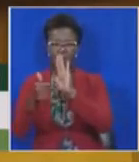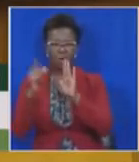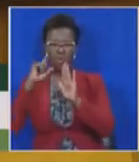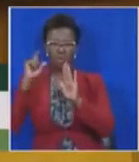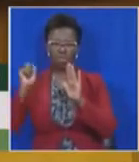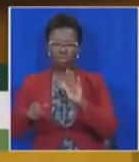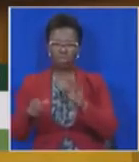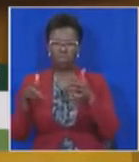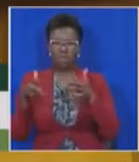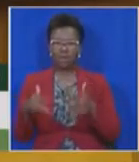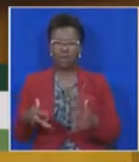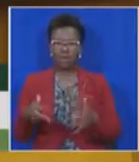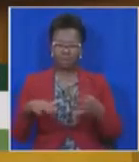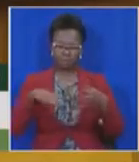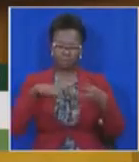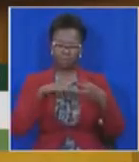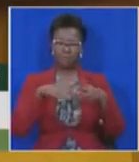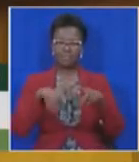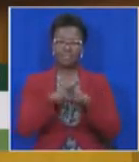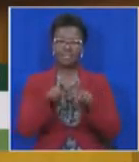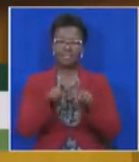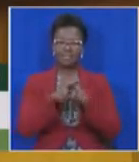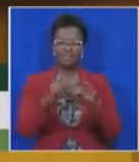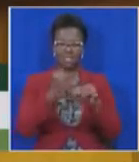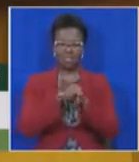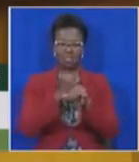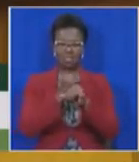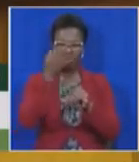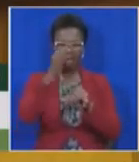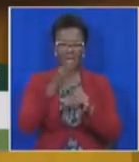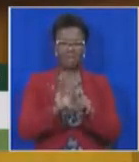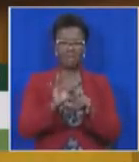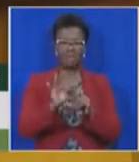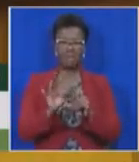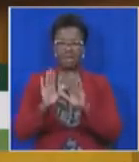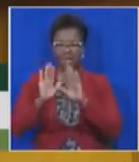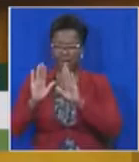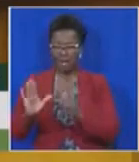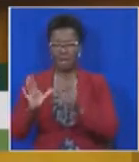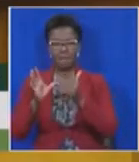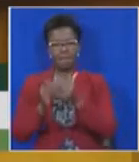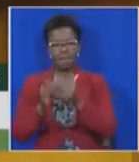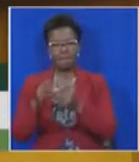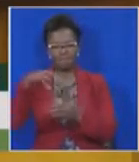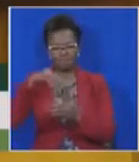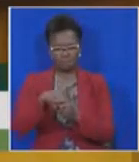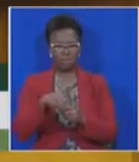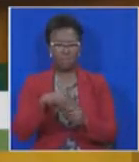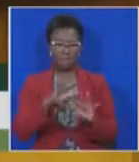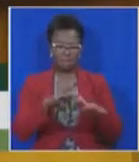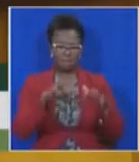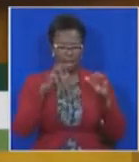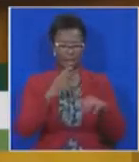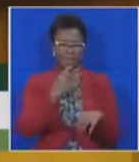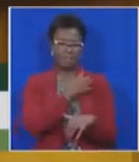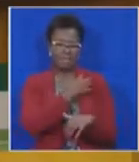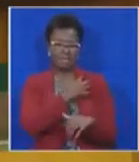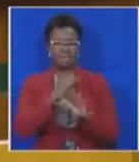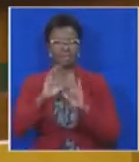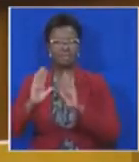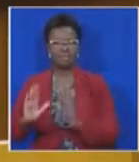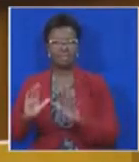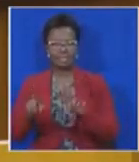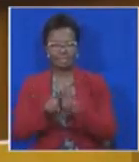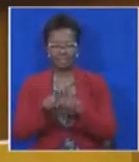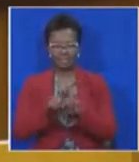war with the organs of government, members of his own cabinet, parliament, at war with our